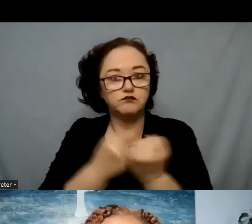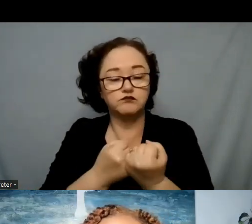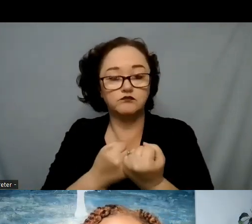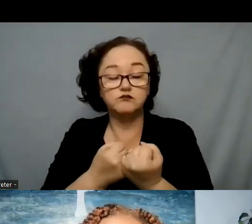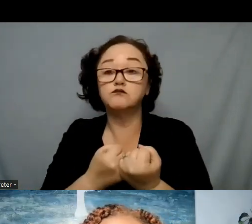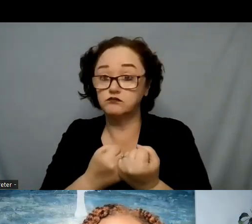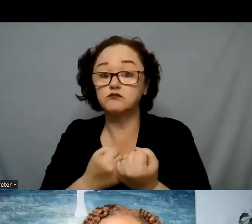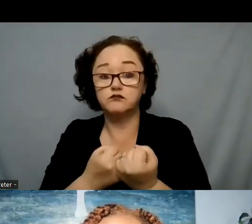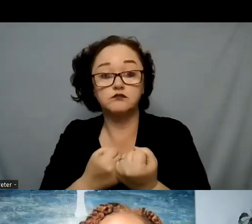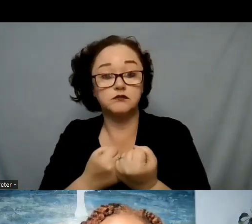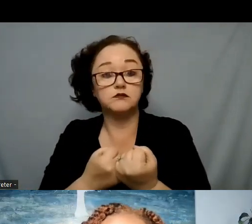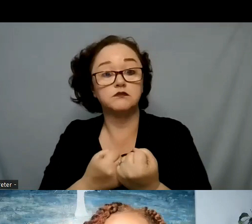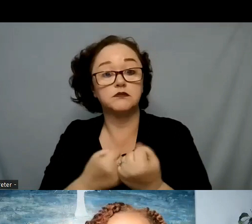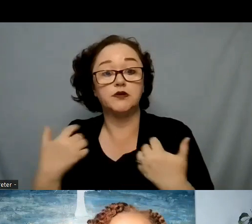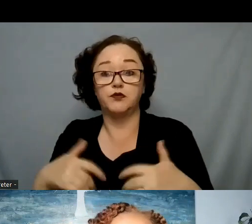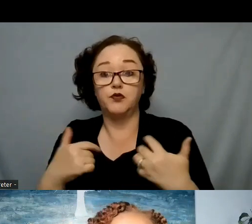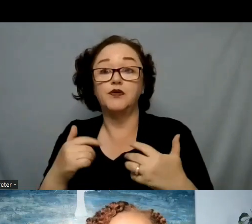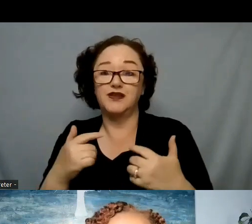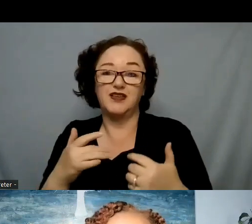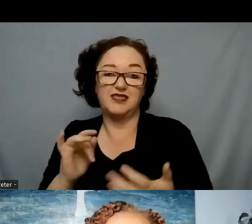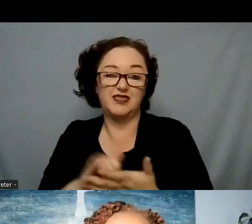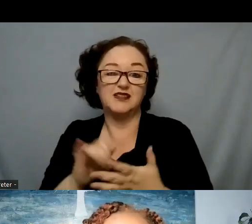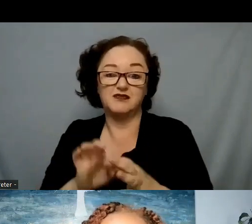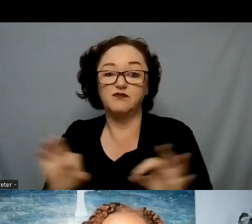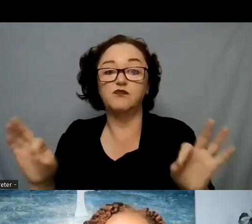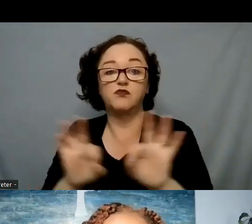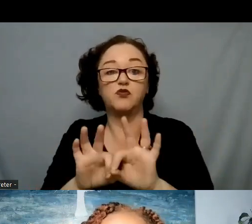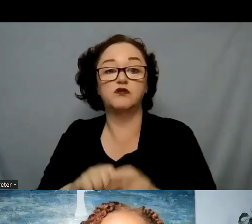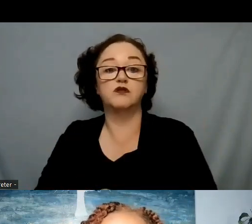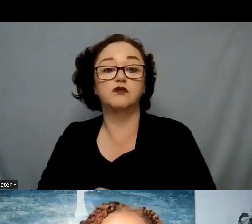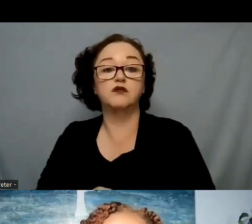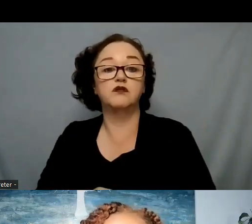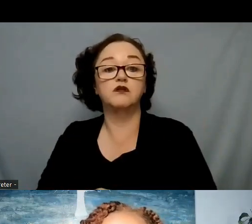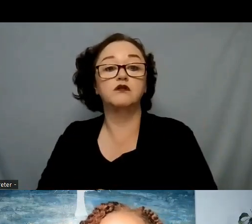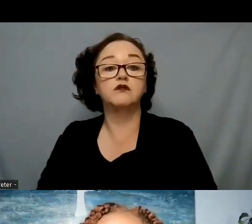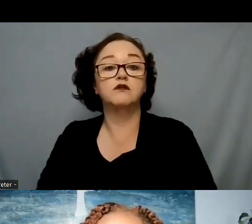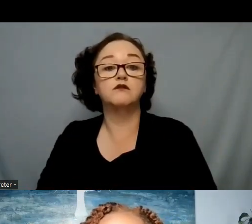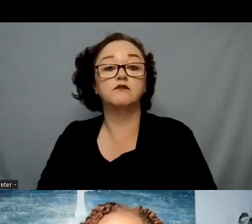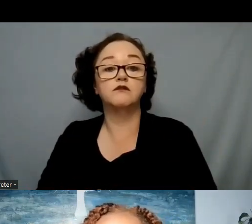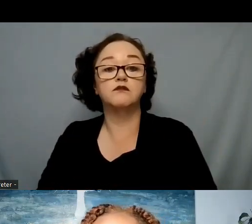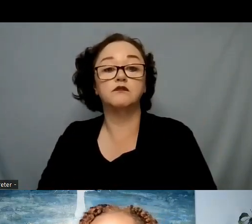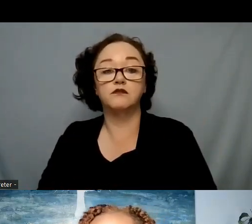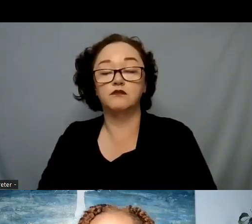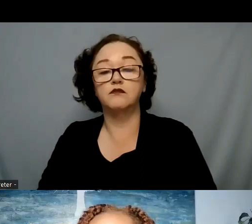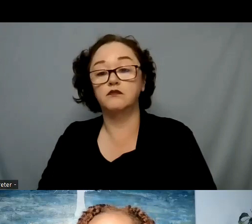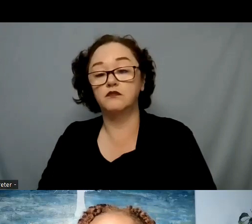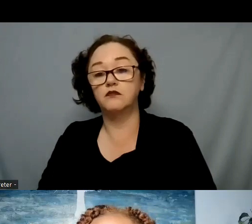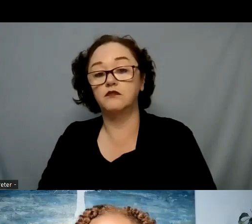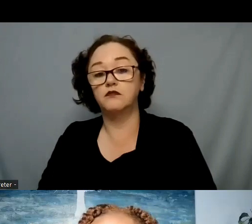really important to me personally because people the way that I like to talk about it is that